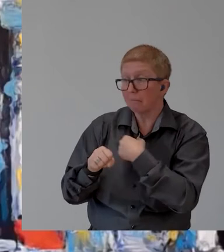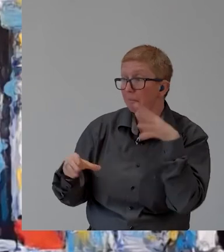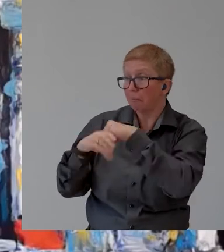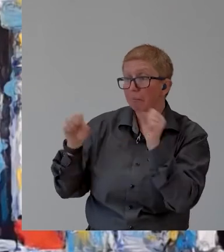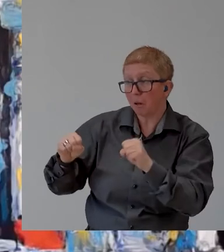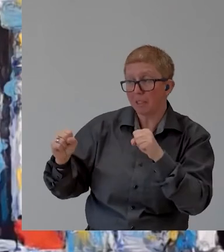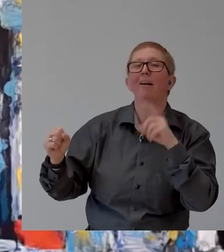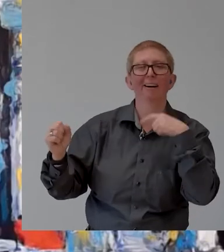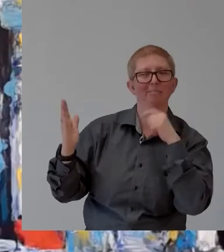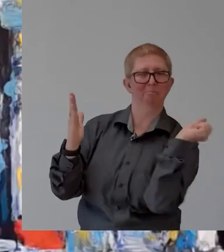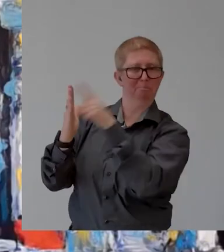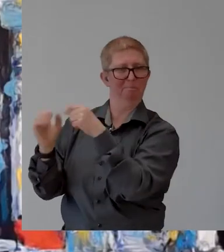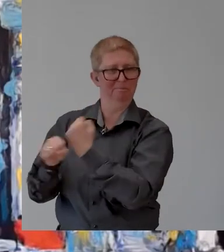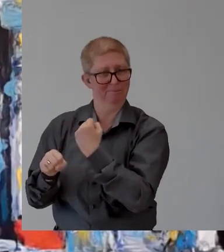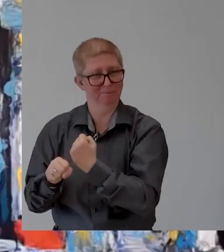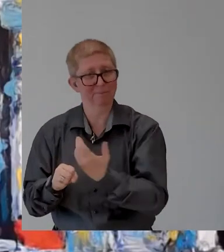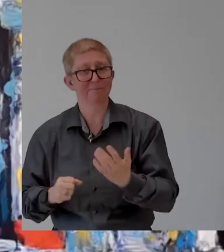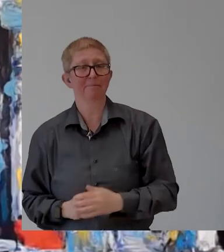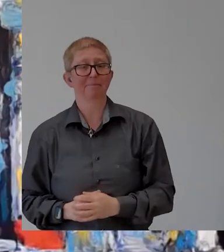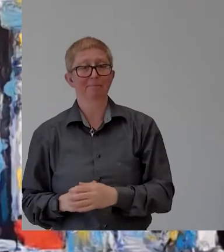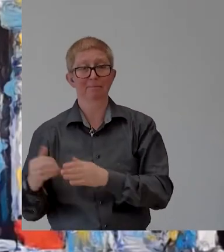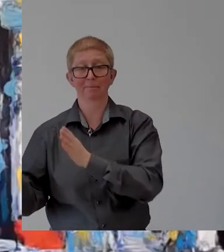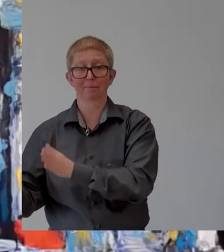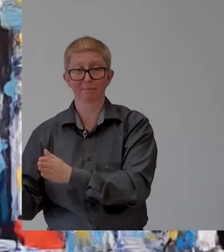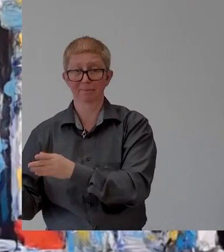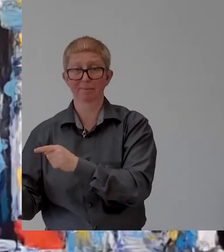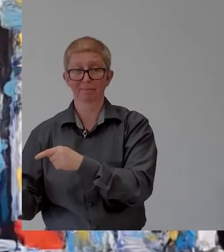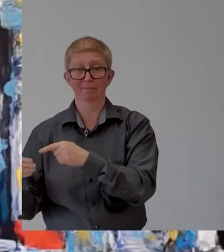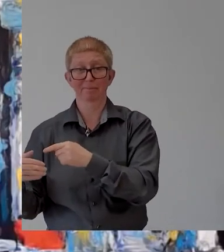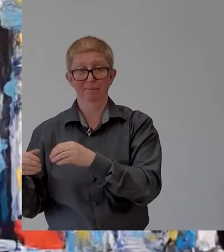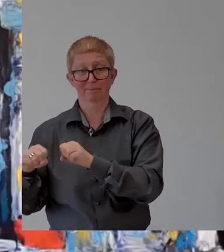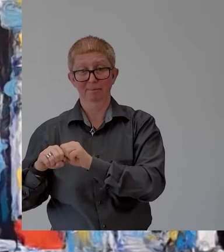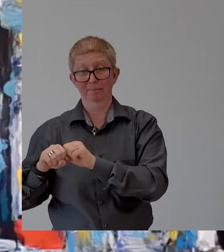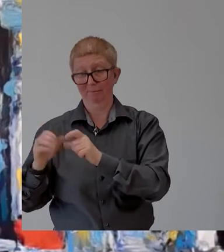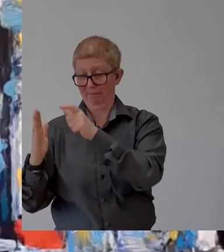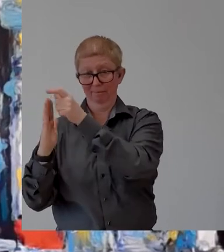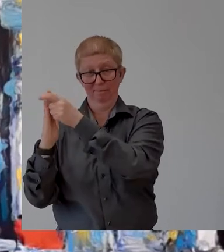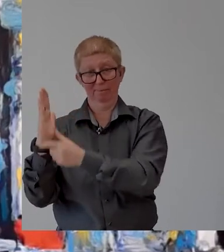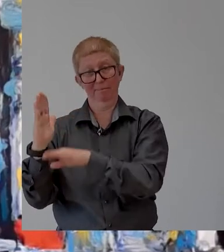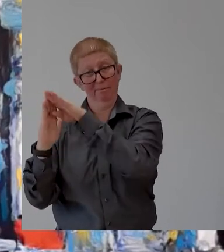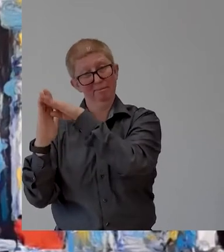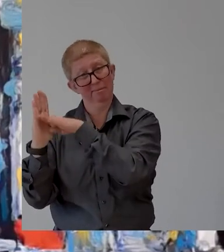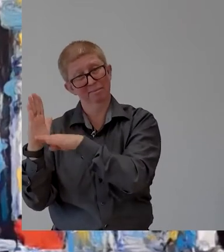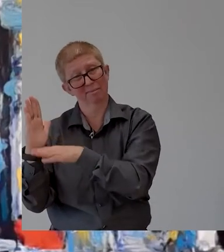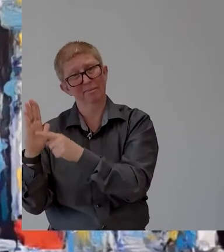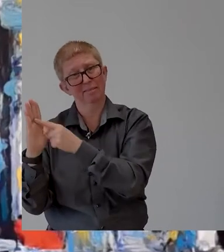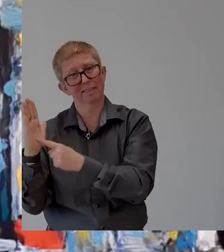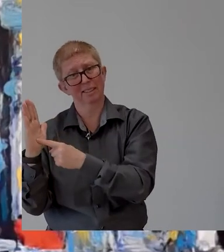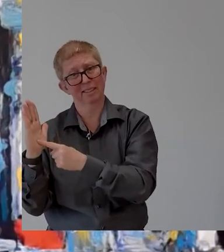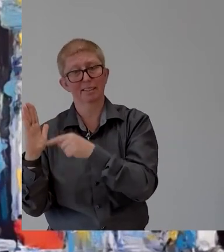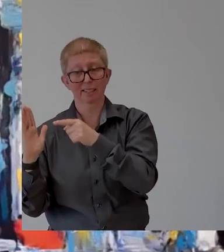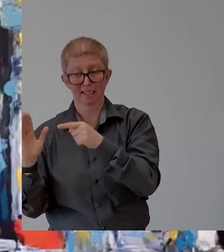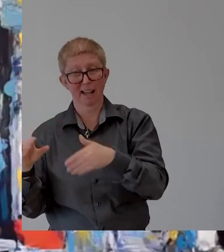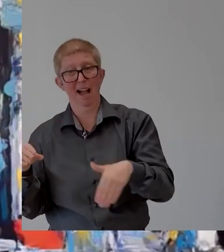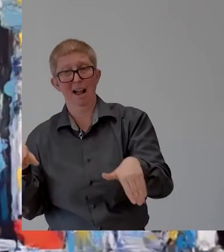we need to remember that it's not by chance we call this the employment cycle just like physical accessibility